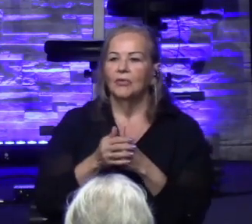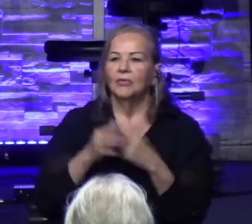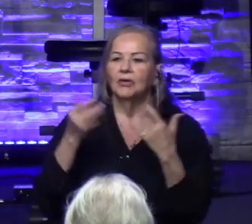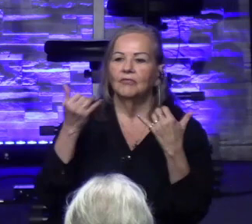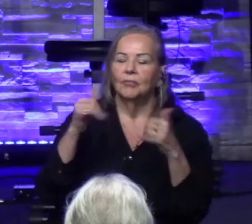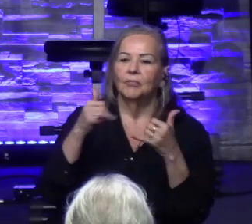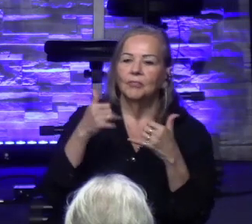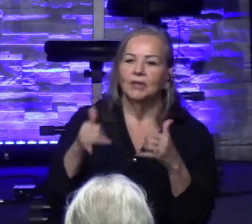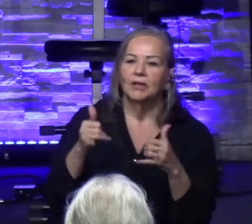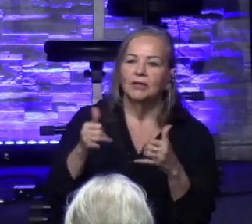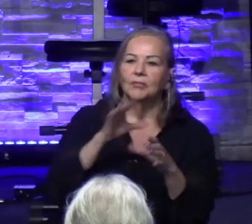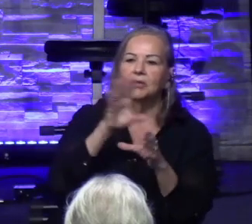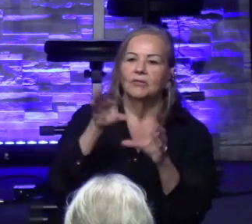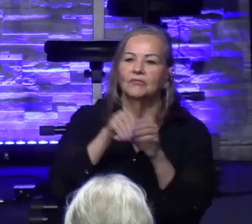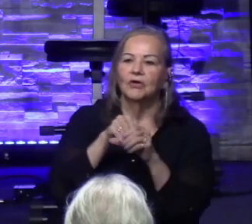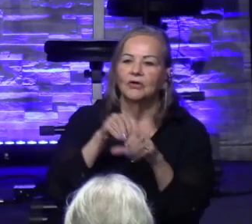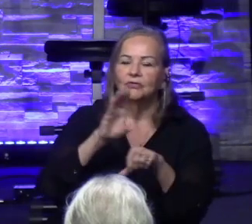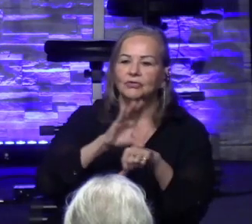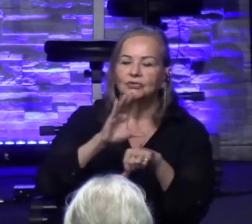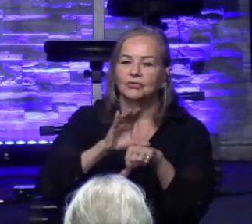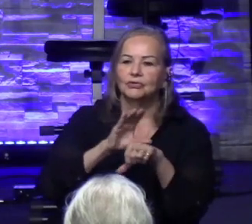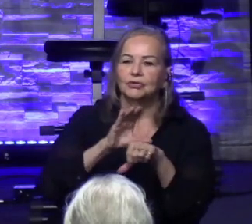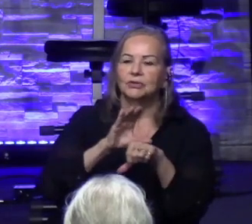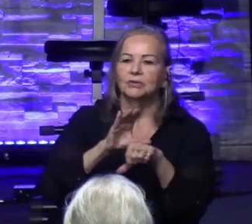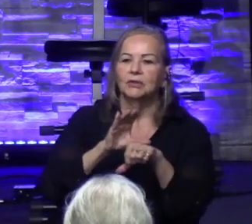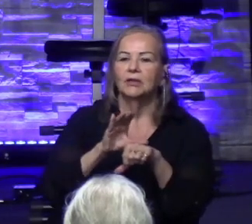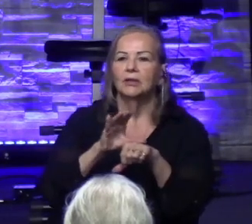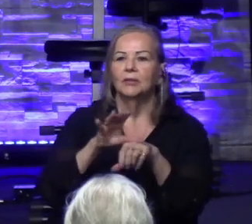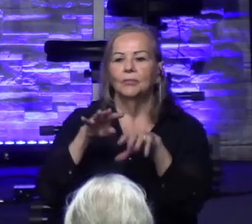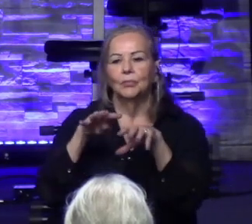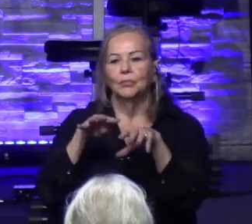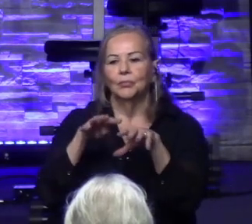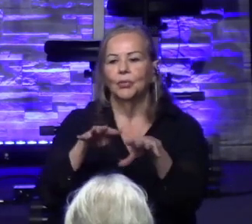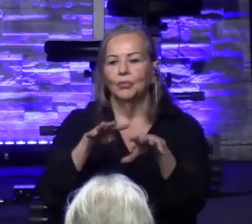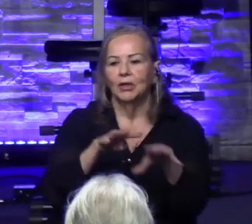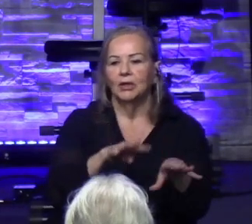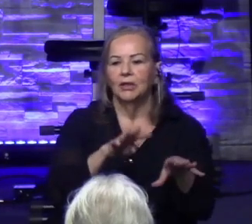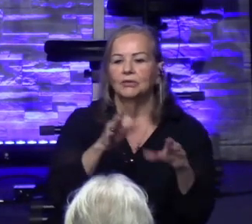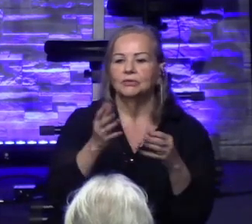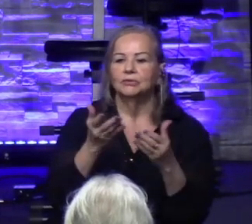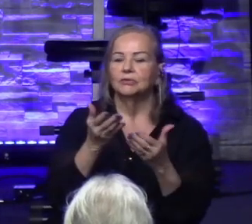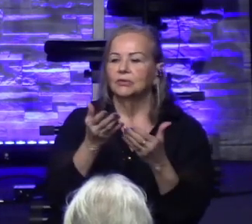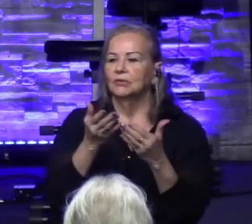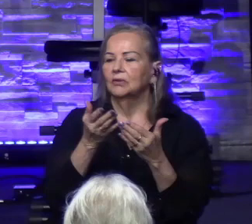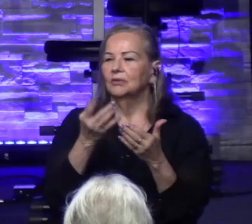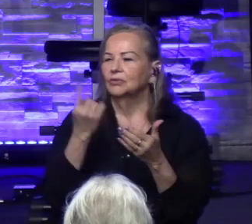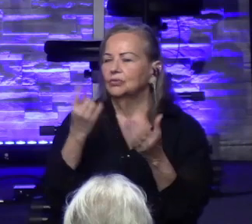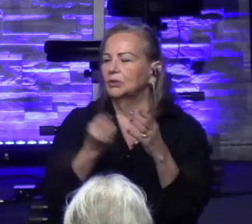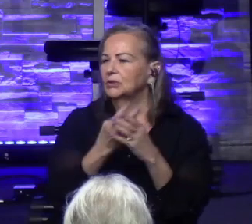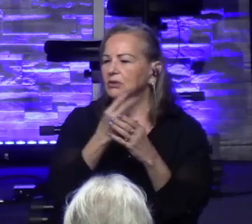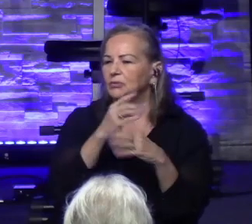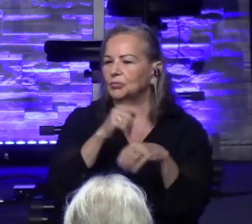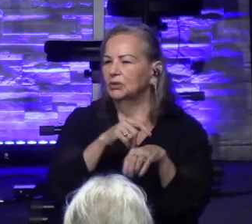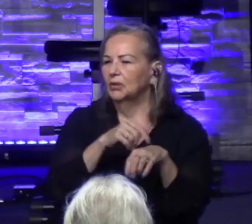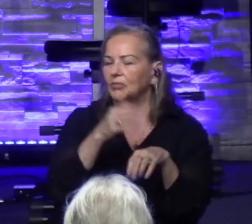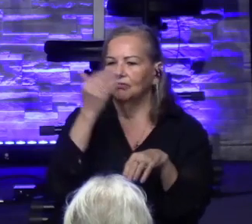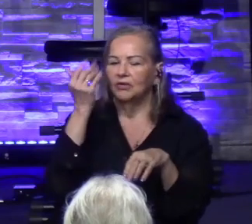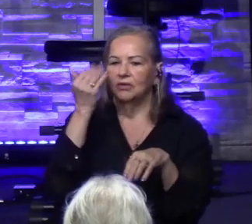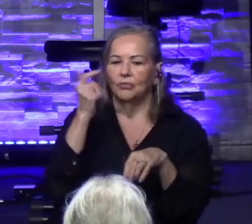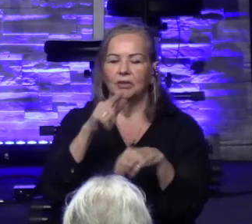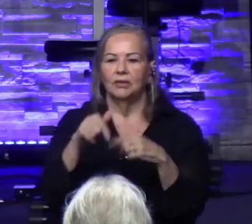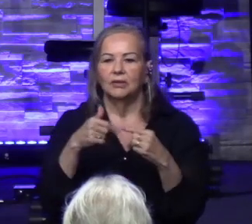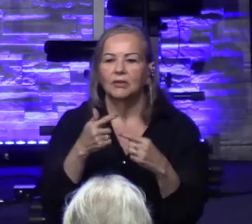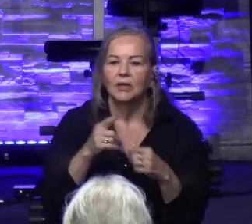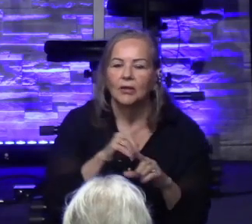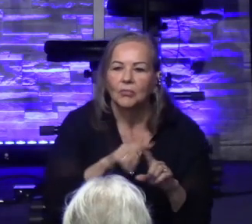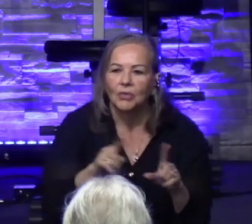have a plan to be part of the parades that happen here in the, I forget, this one in the winter, this one in the springtime. We